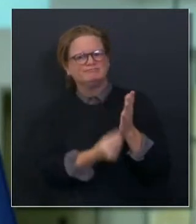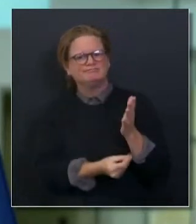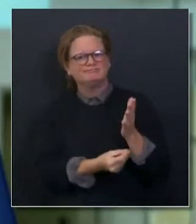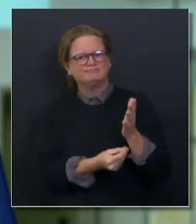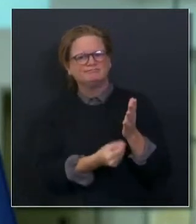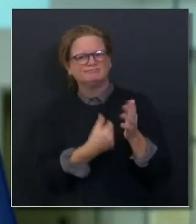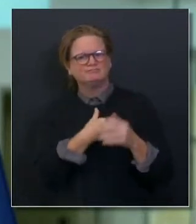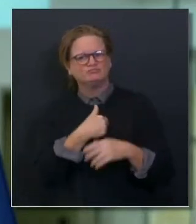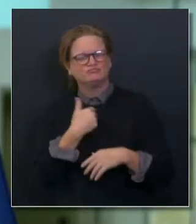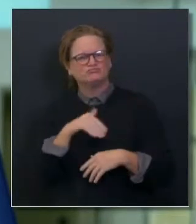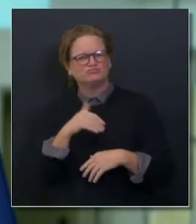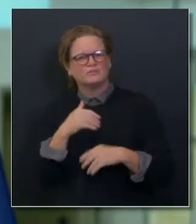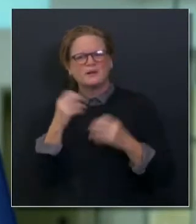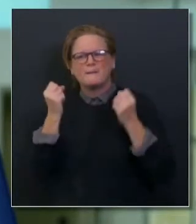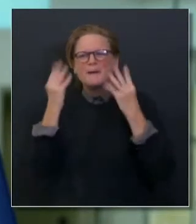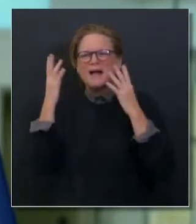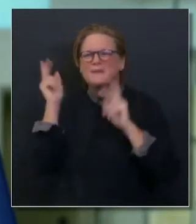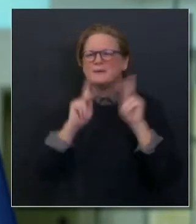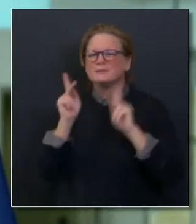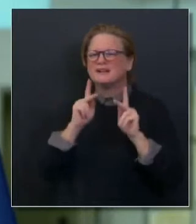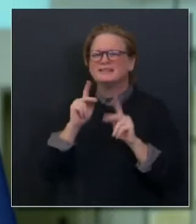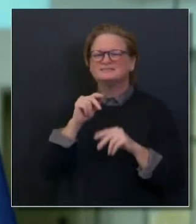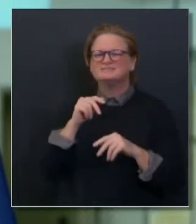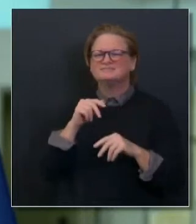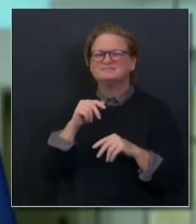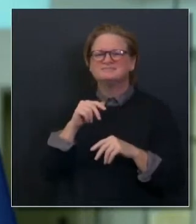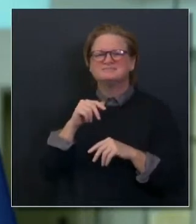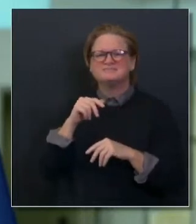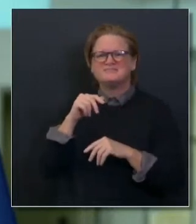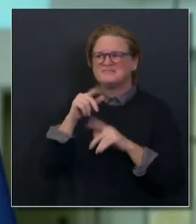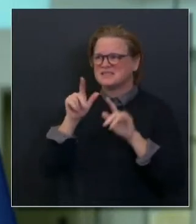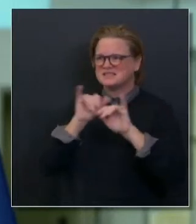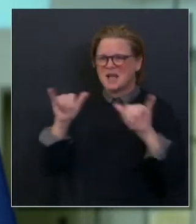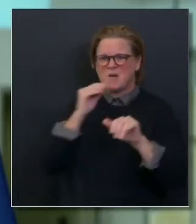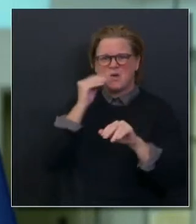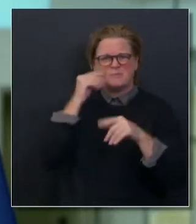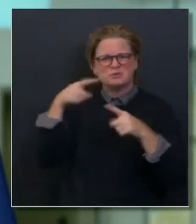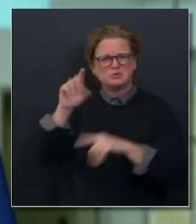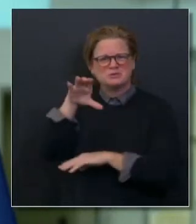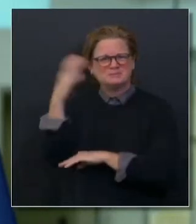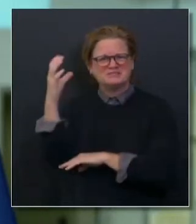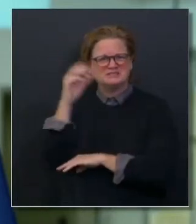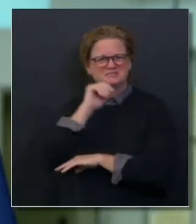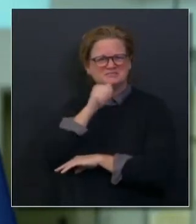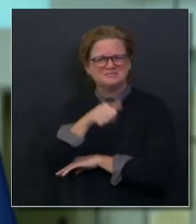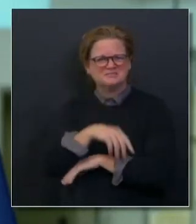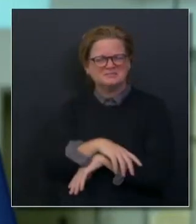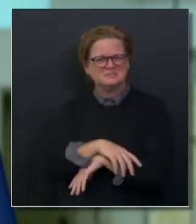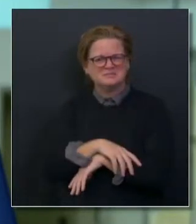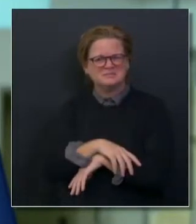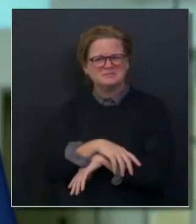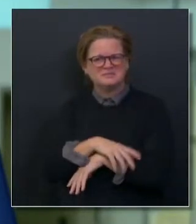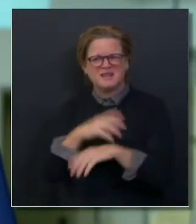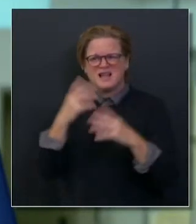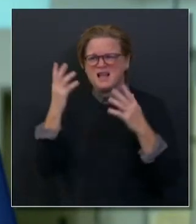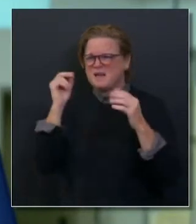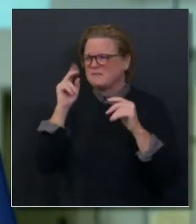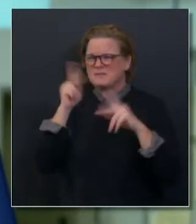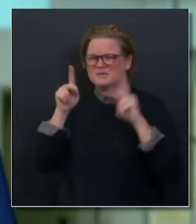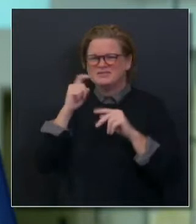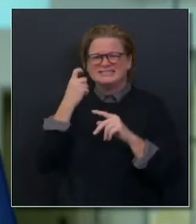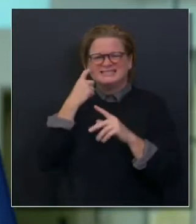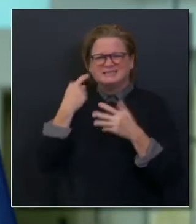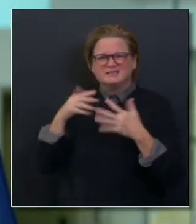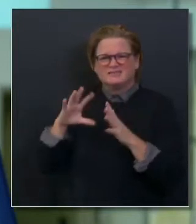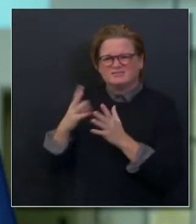Christmas, even in the immediate household, with a loved one because they've lost their lives to this